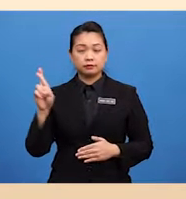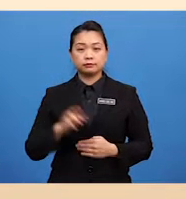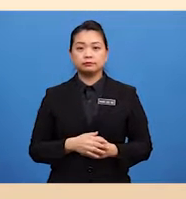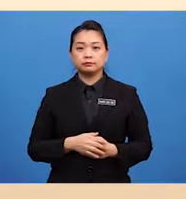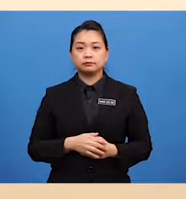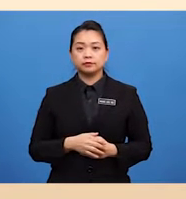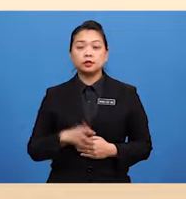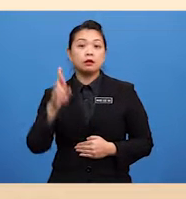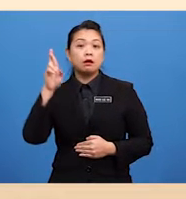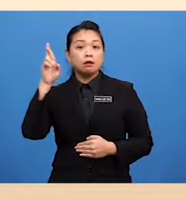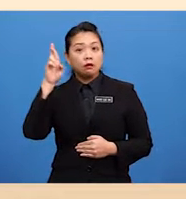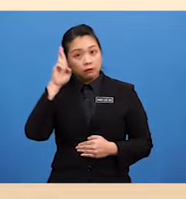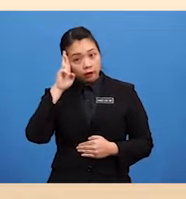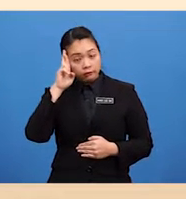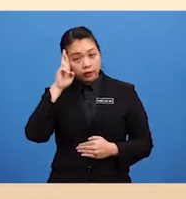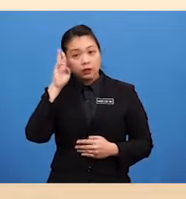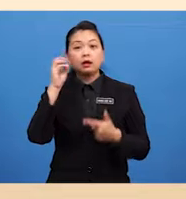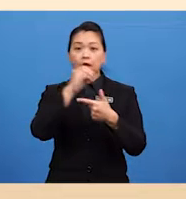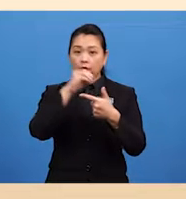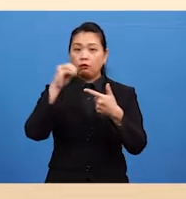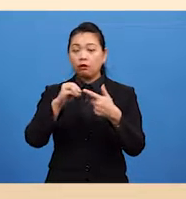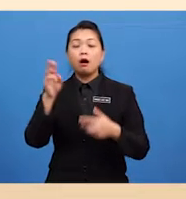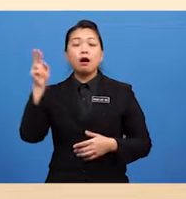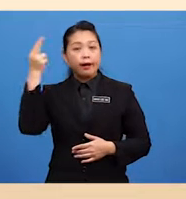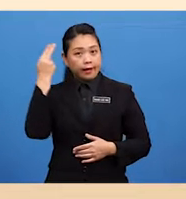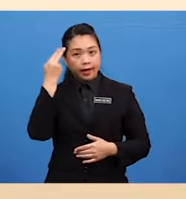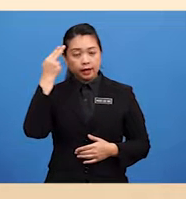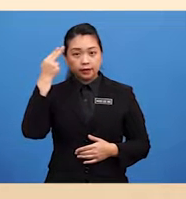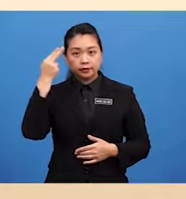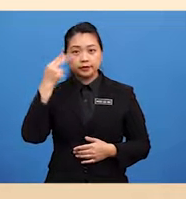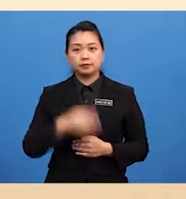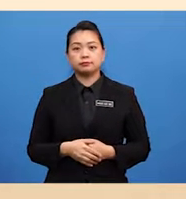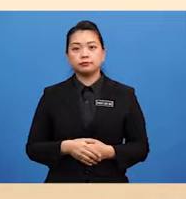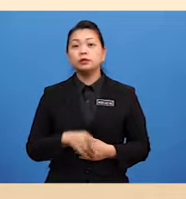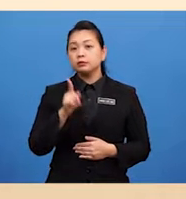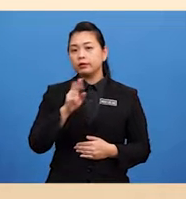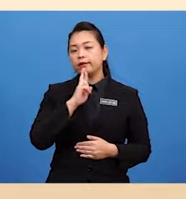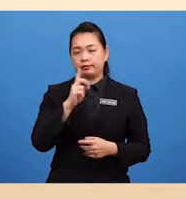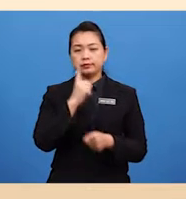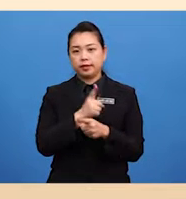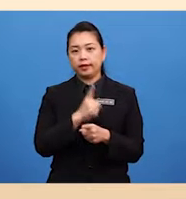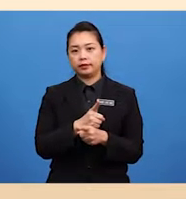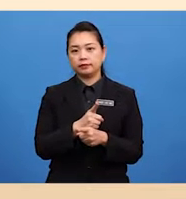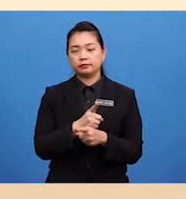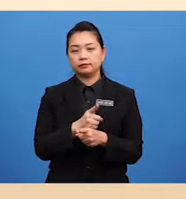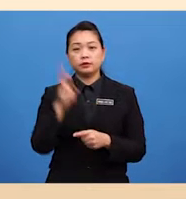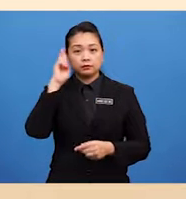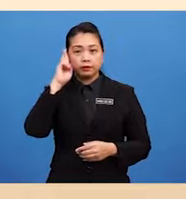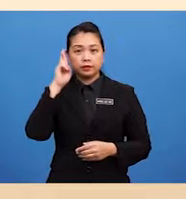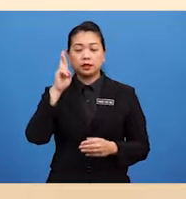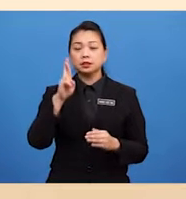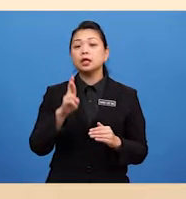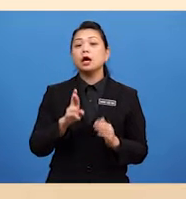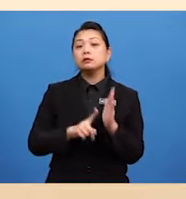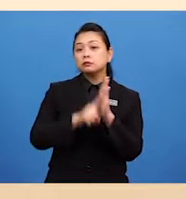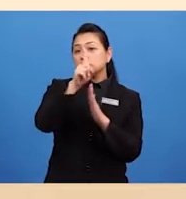it Raven Or Harris Yes You're right Harris Is Taller Than